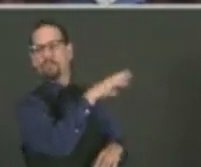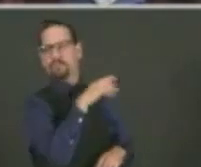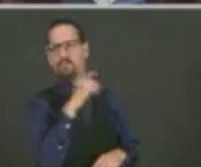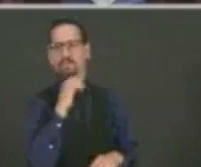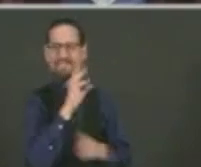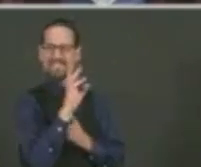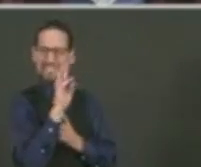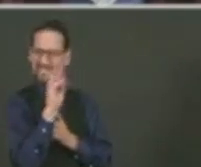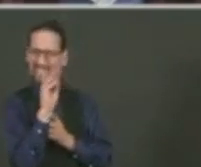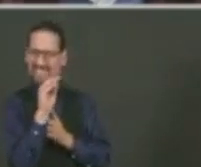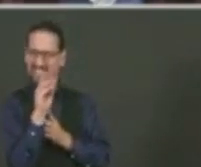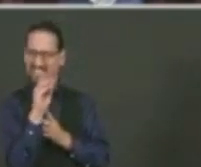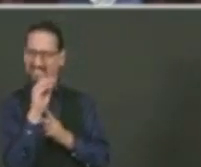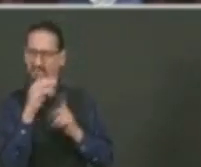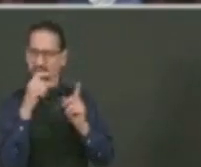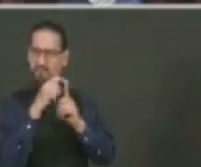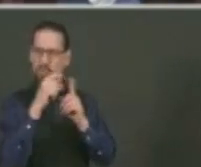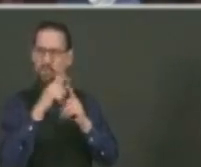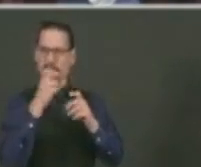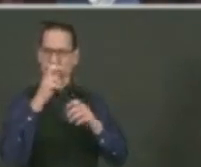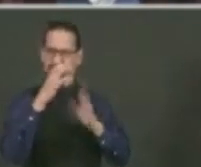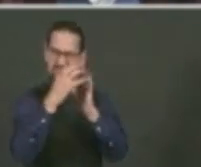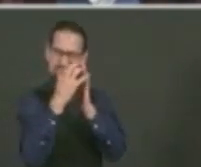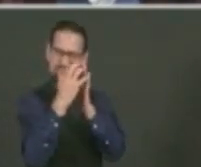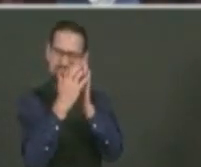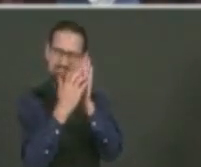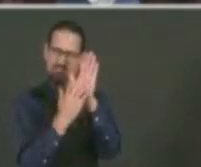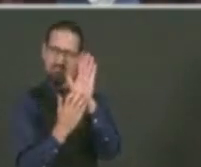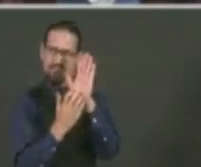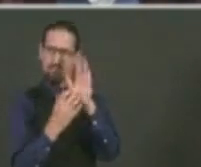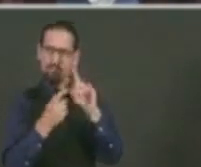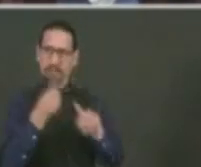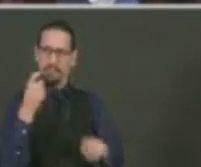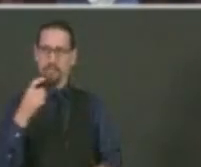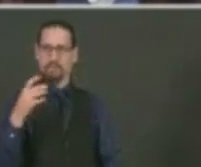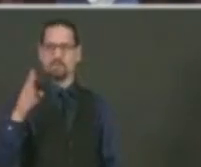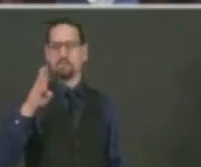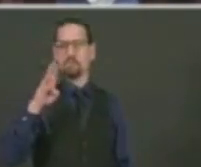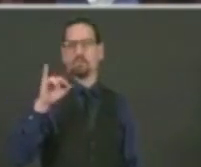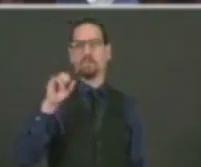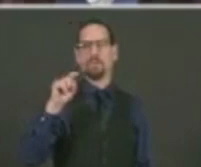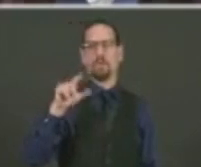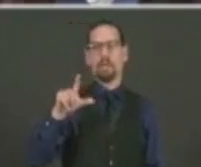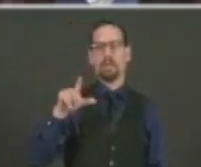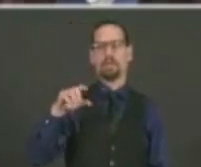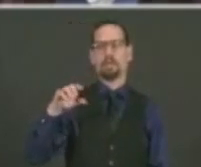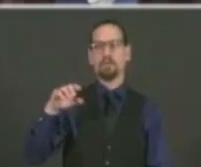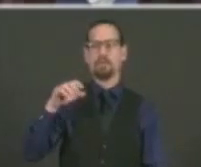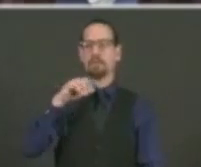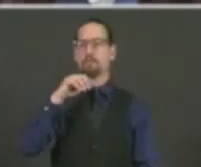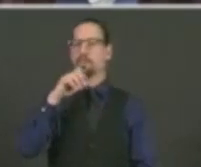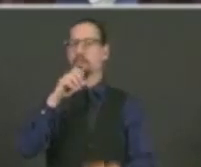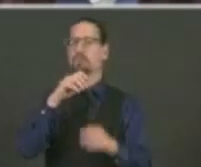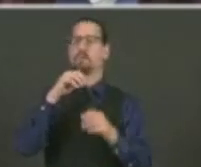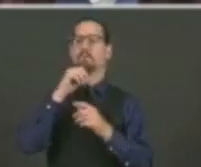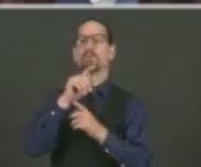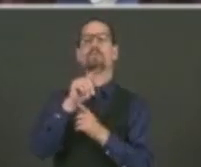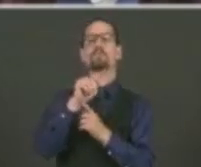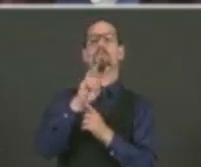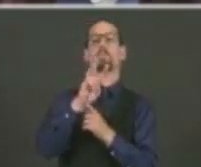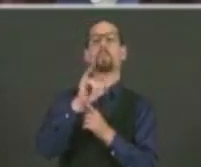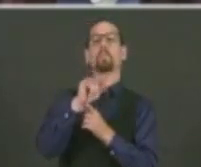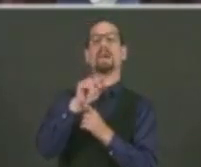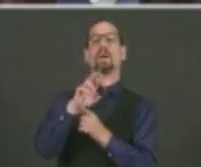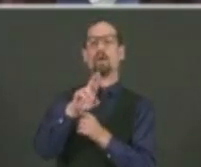the Bristol Warren NEA. So this is not social media hearsay. And some of the issues where, for example,